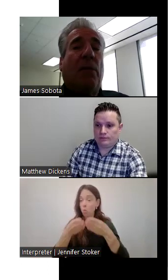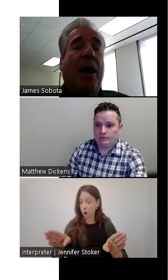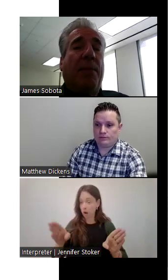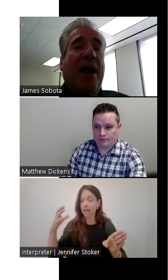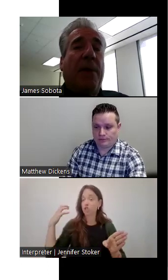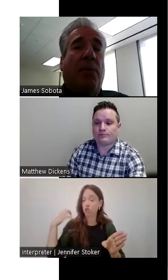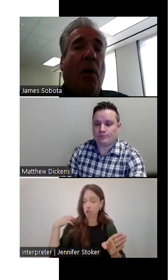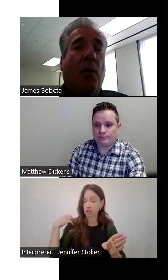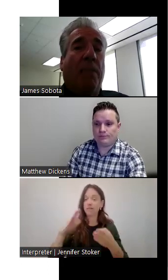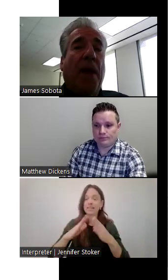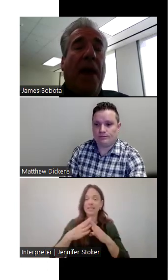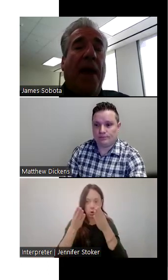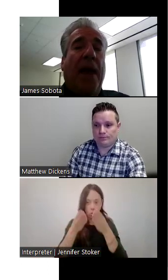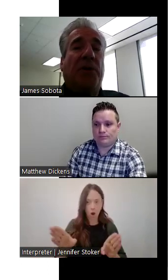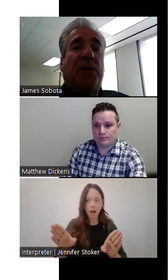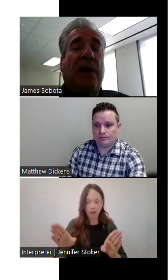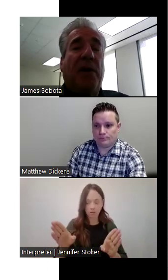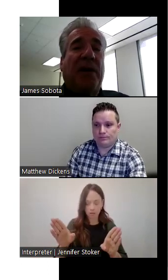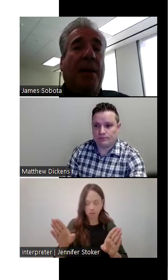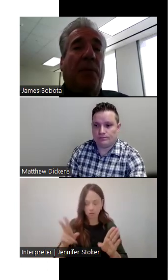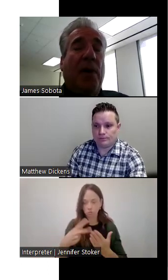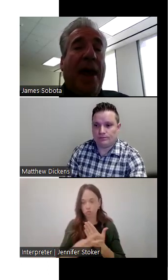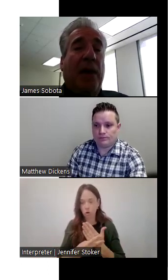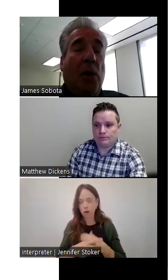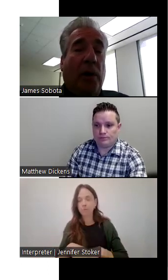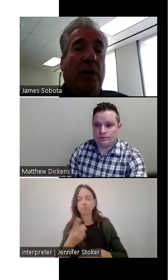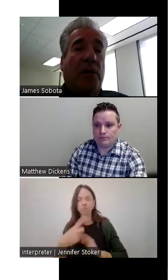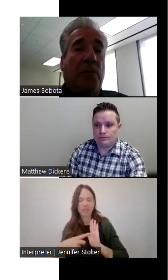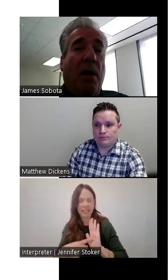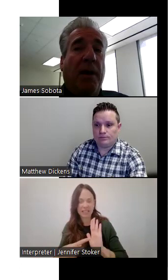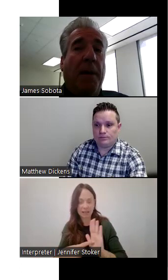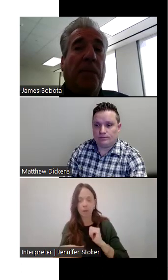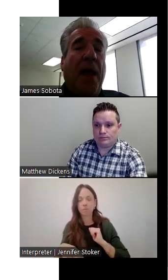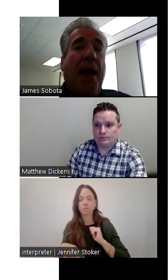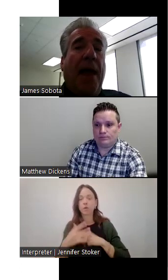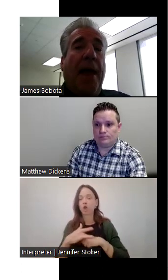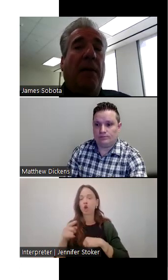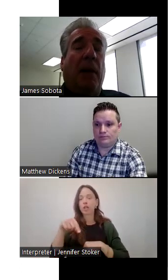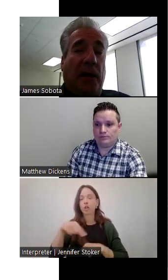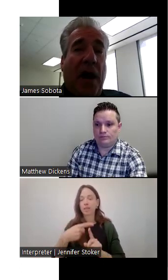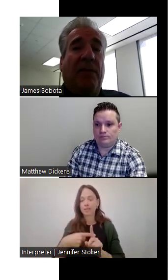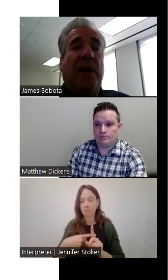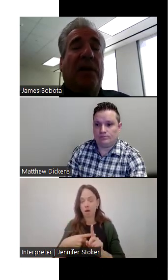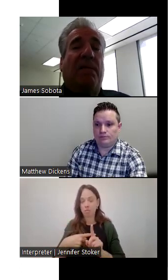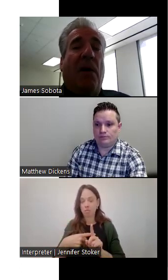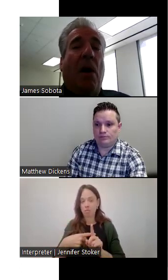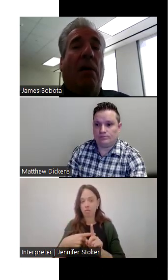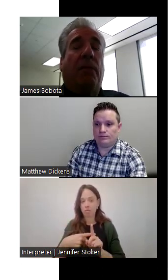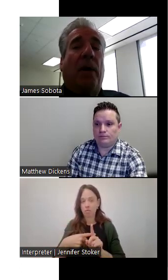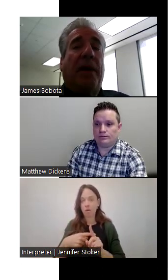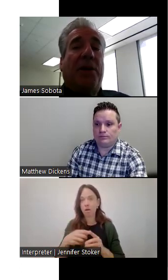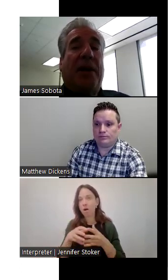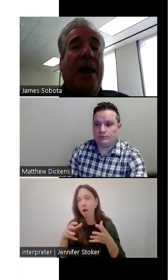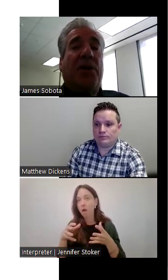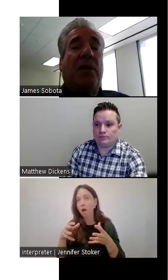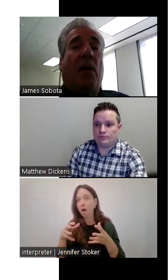citywide PIP program. And just to give you example, we had it earlier this month and a lot of it is involved